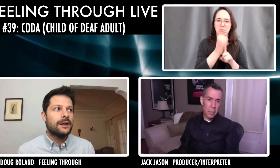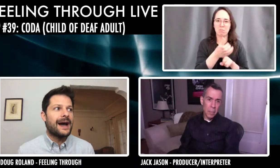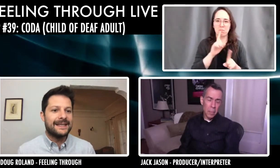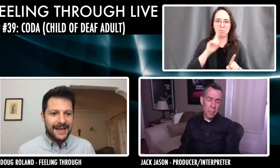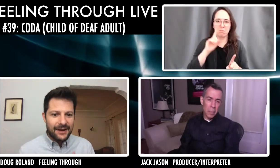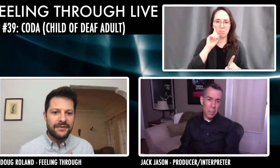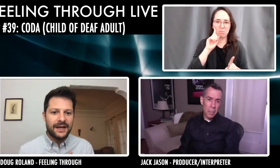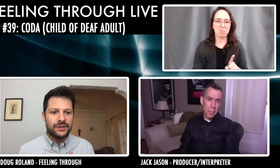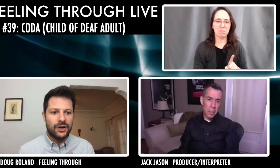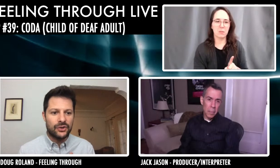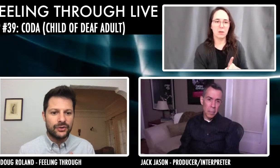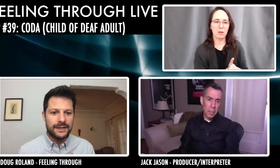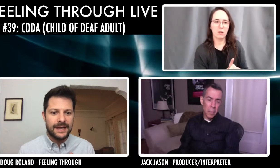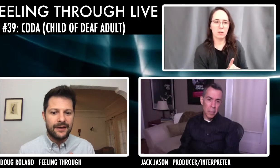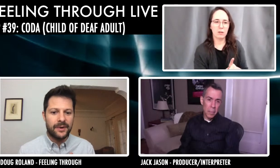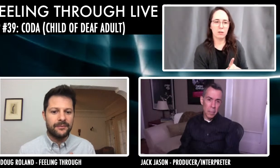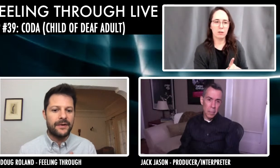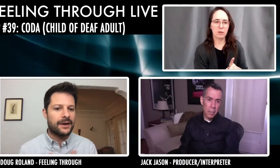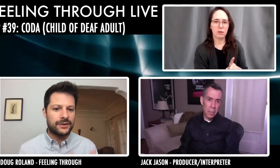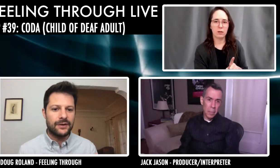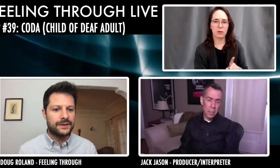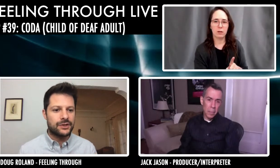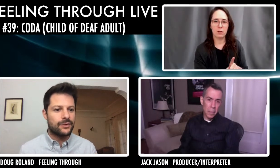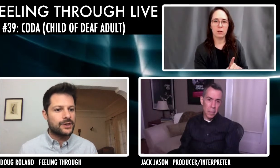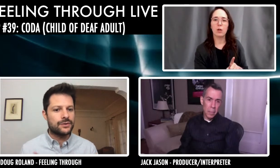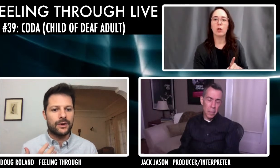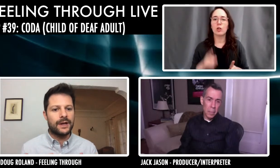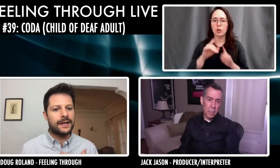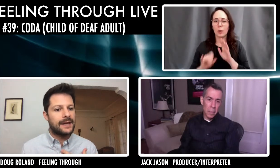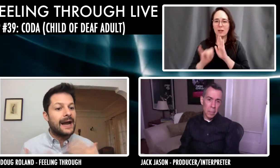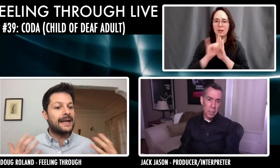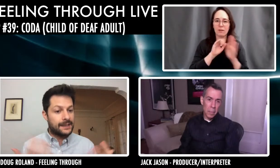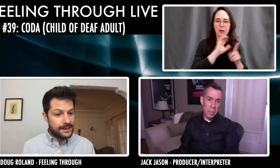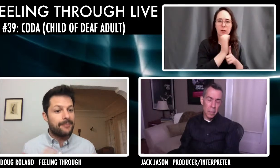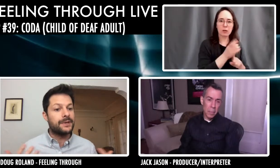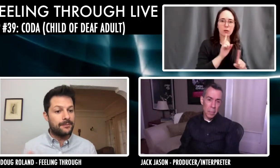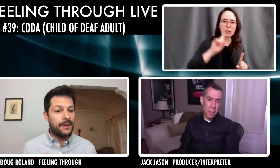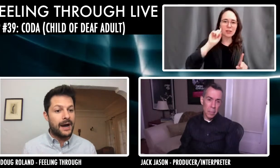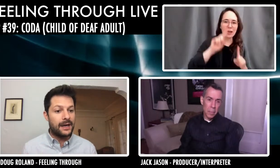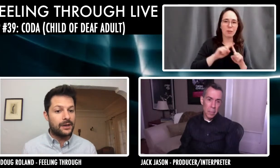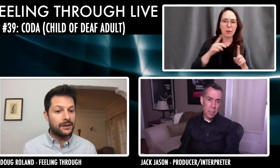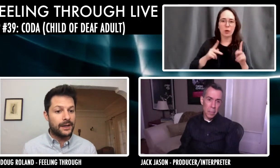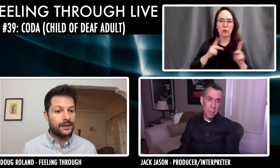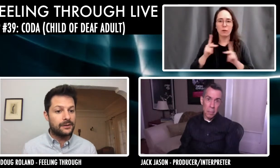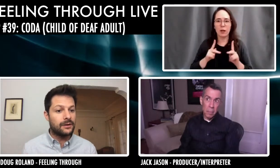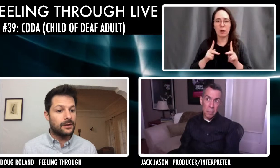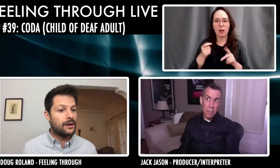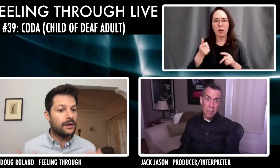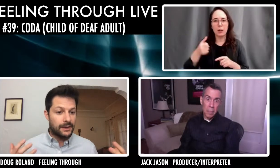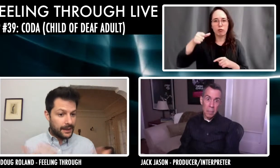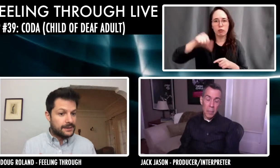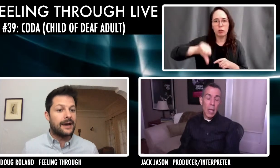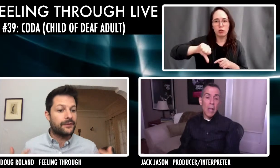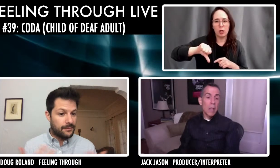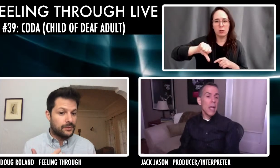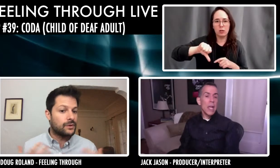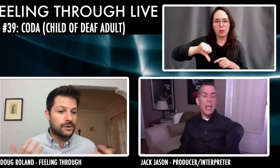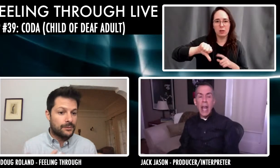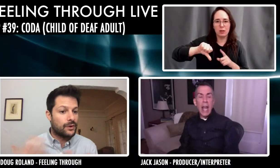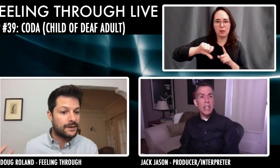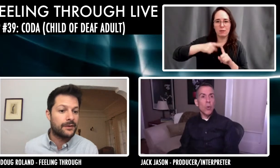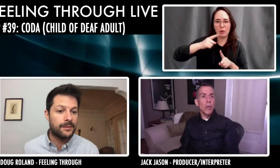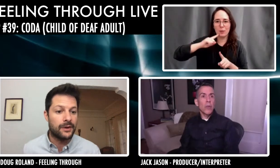identifying as culturally deaf, but finding yourself in situations where you're like not accepted by like, like a deaf,